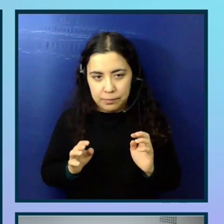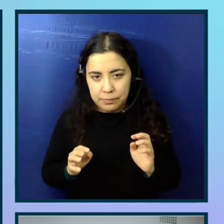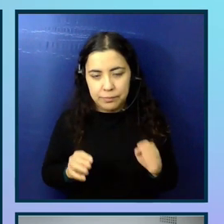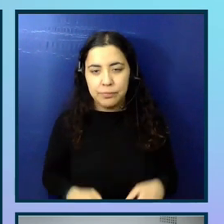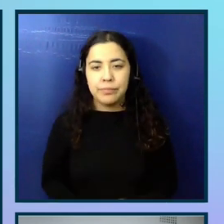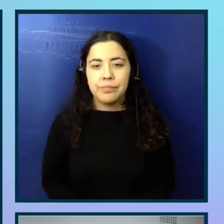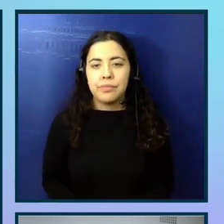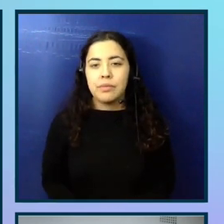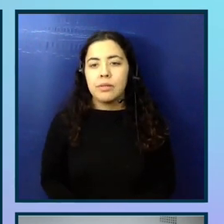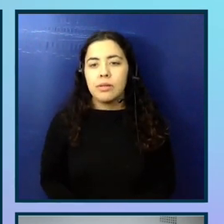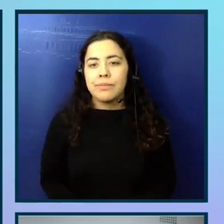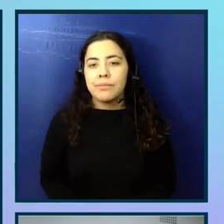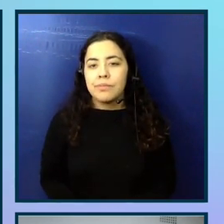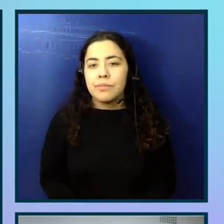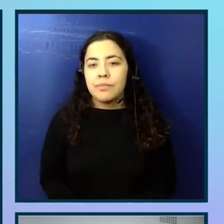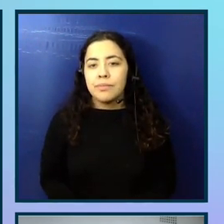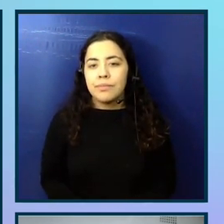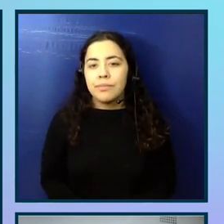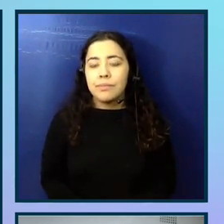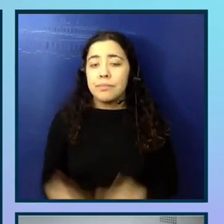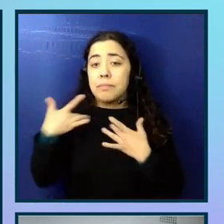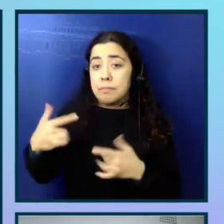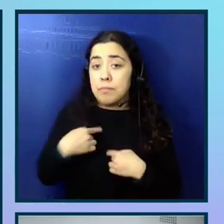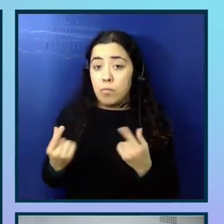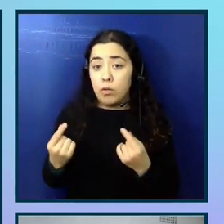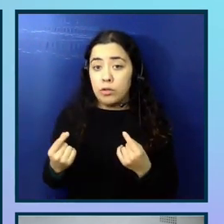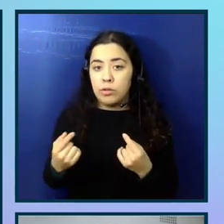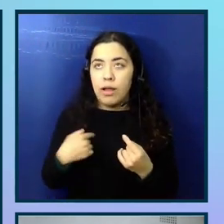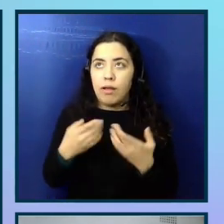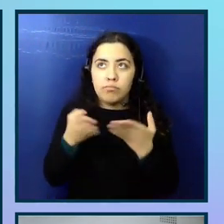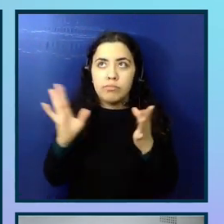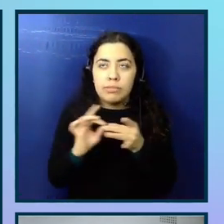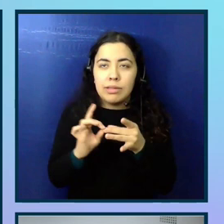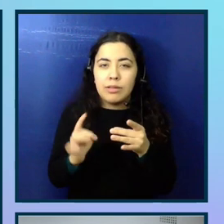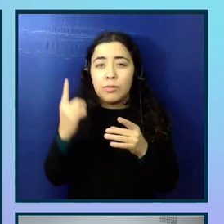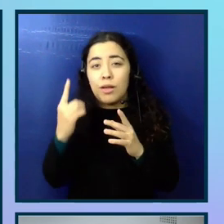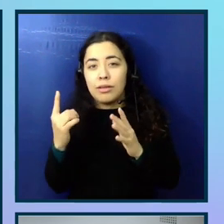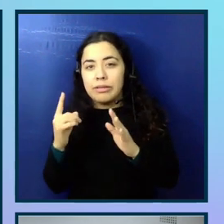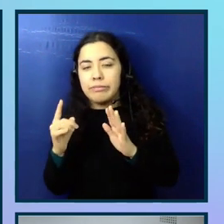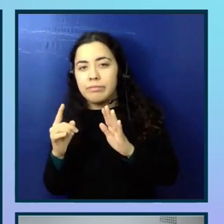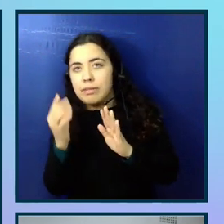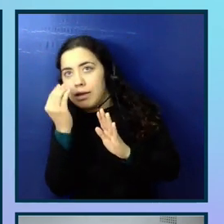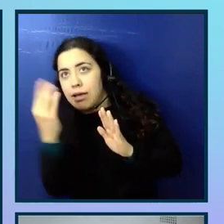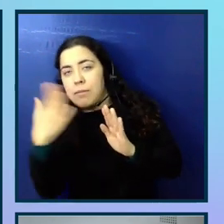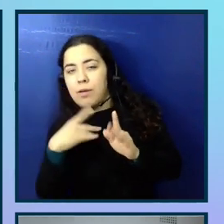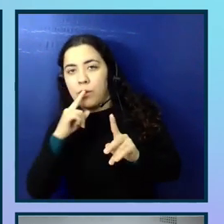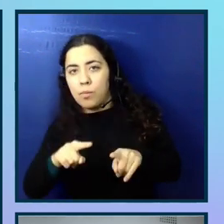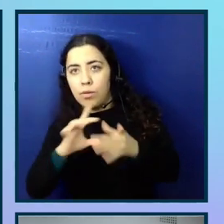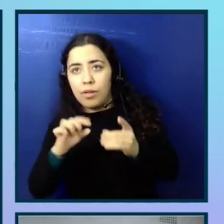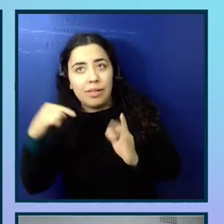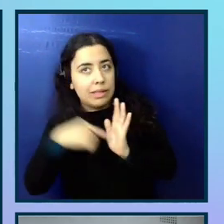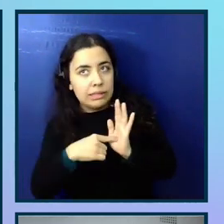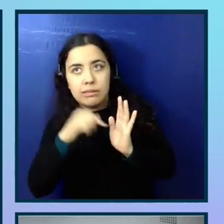And you can kind of what I normally do is kind of put this as a kind of caveat on my report and and mention that this does not